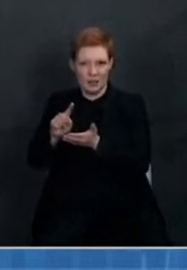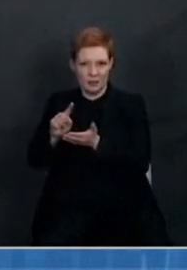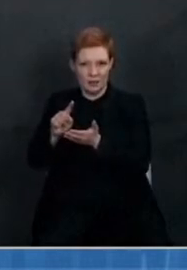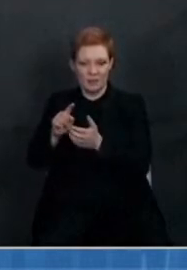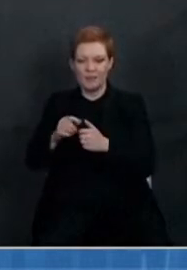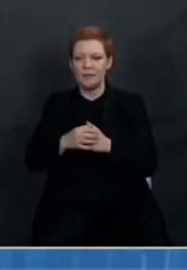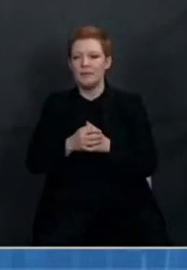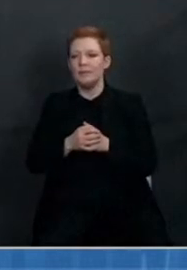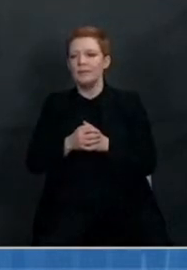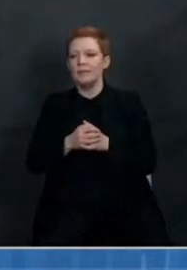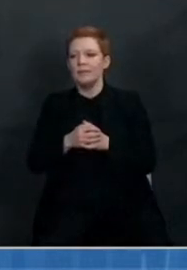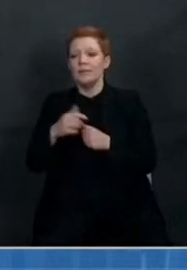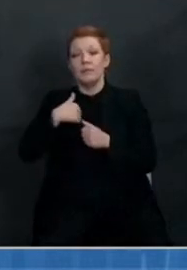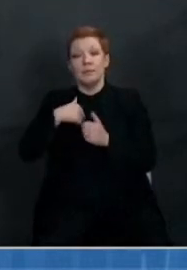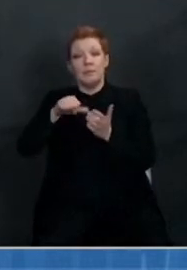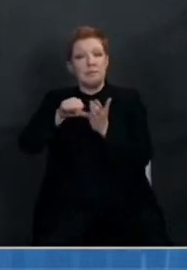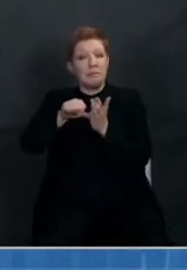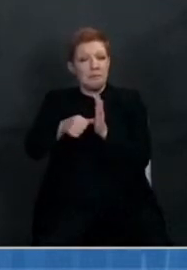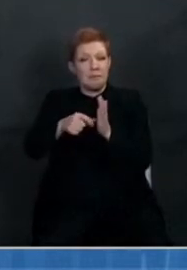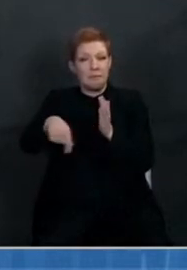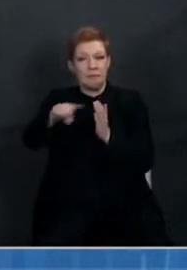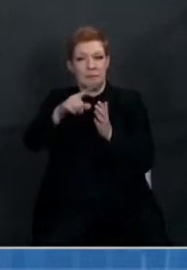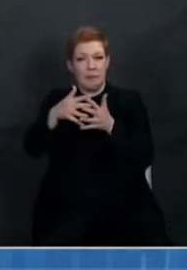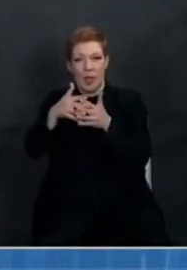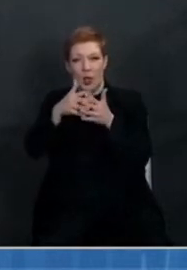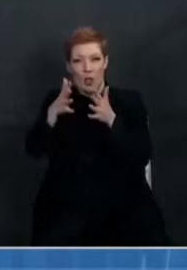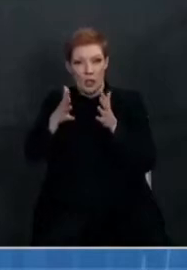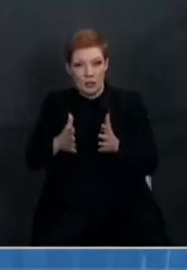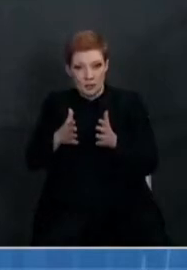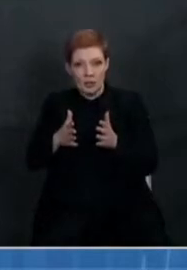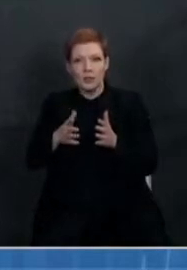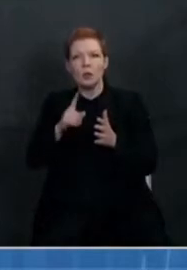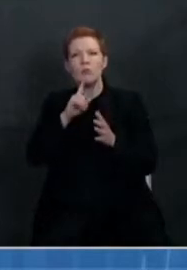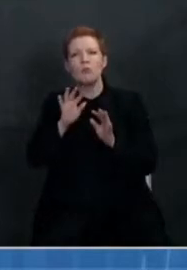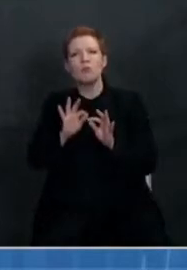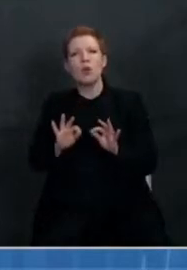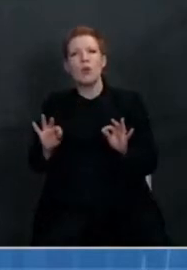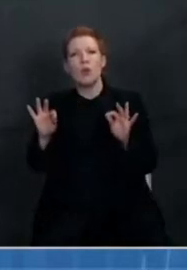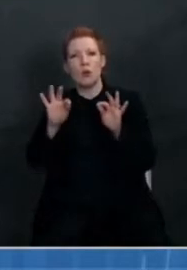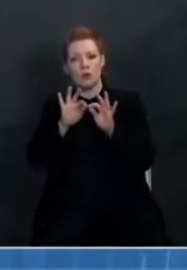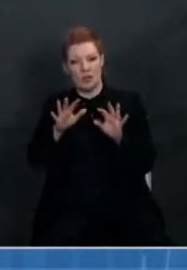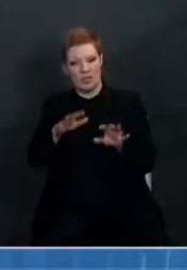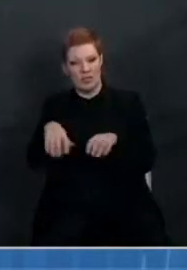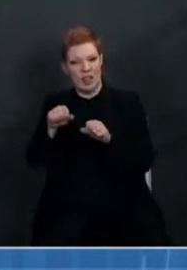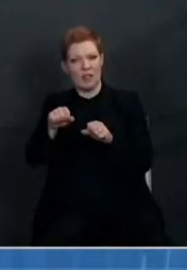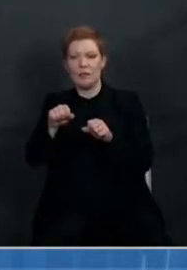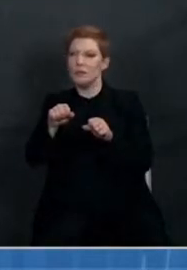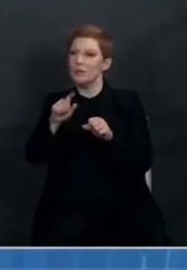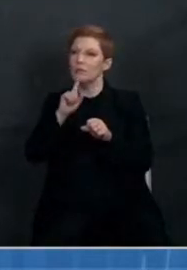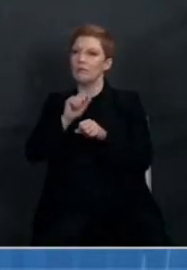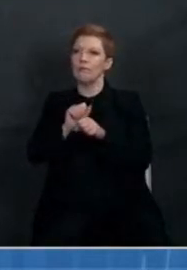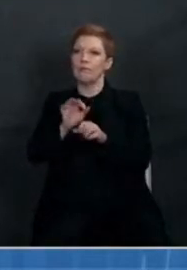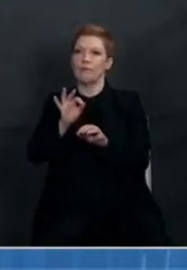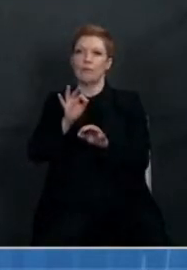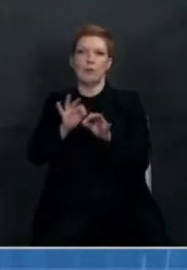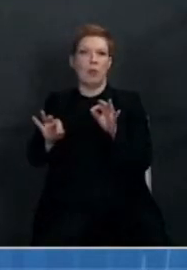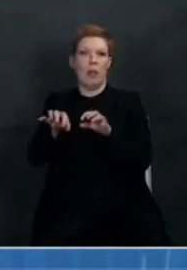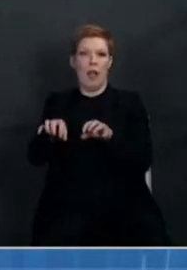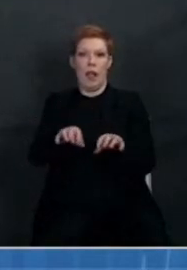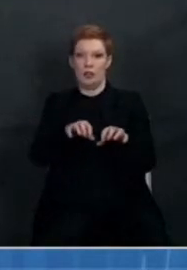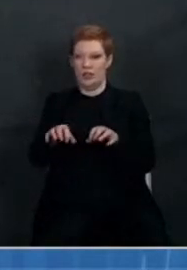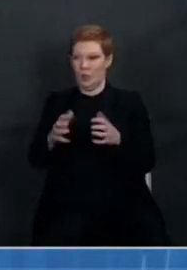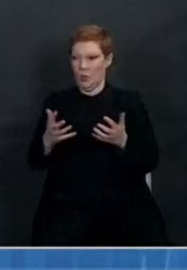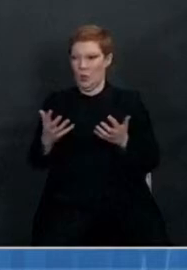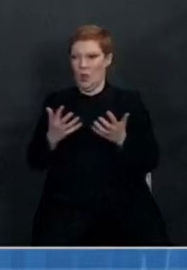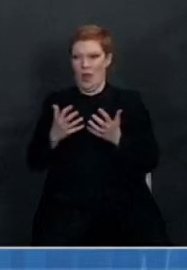want to stress to the American people the importance of taking a few simple actions we can all take to protect each other and to